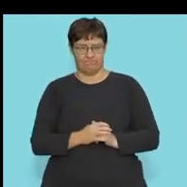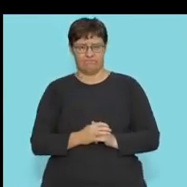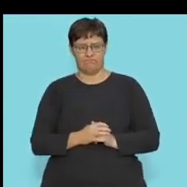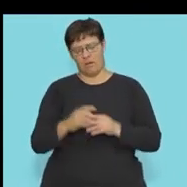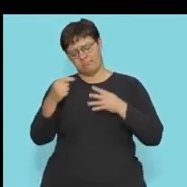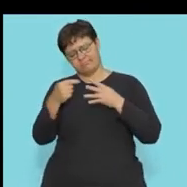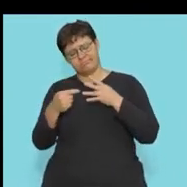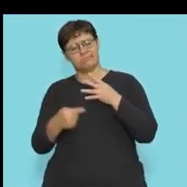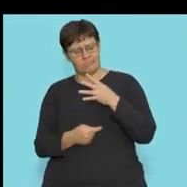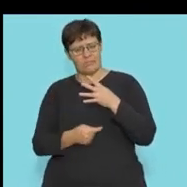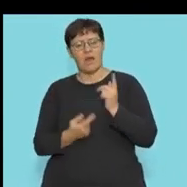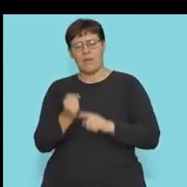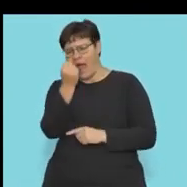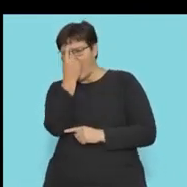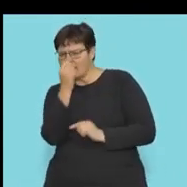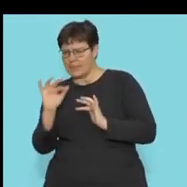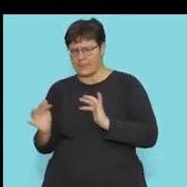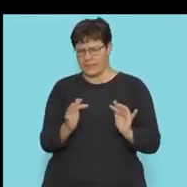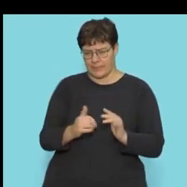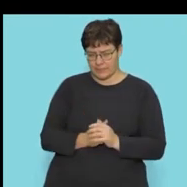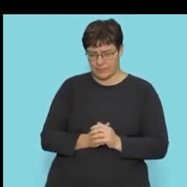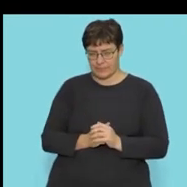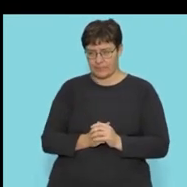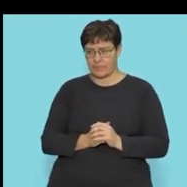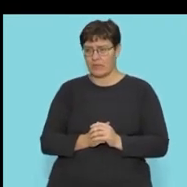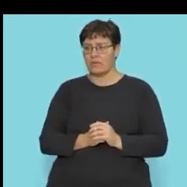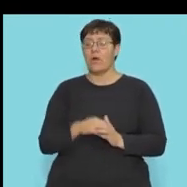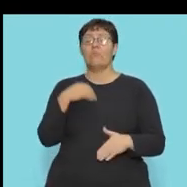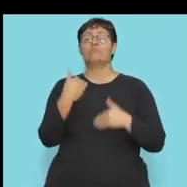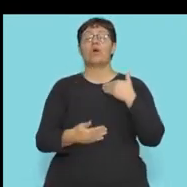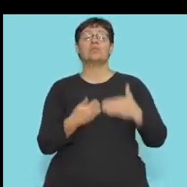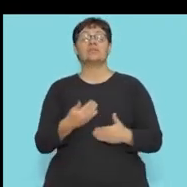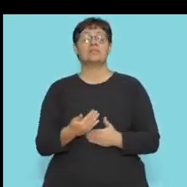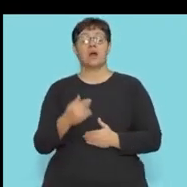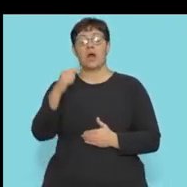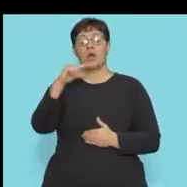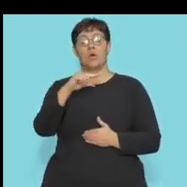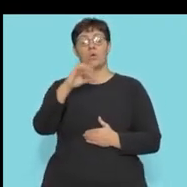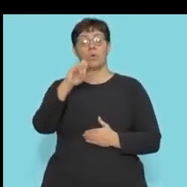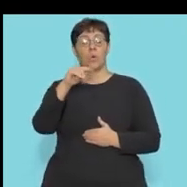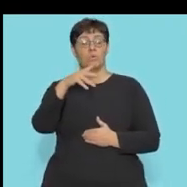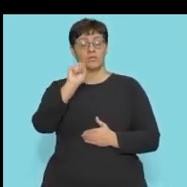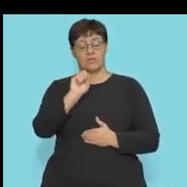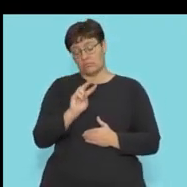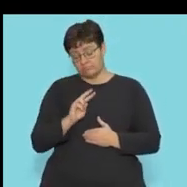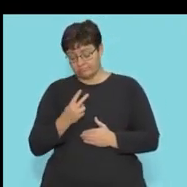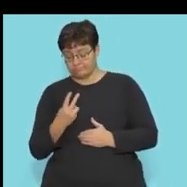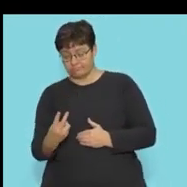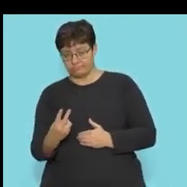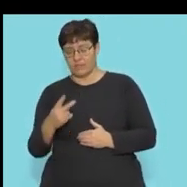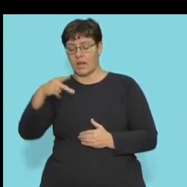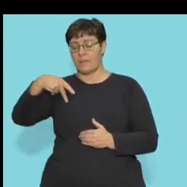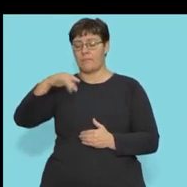go through a few of these and apply our understanding. The process during which glucose is converted into